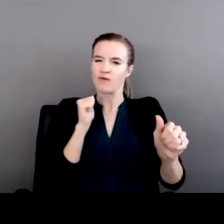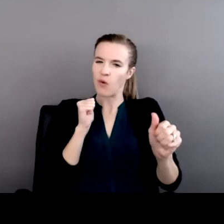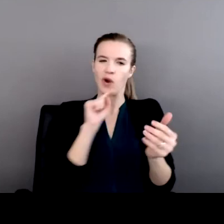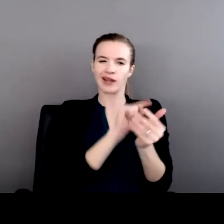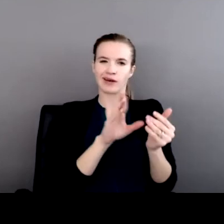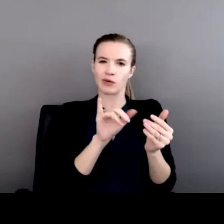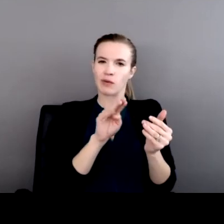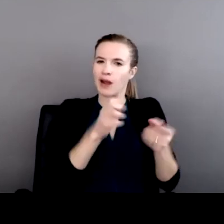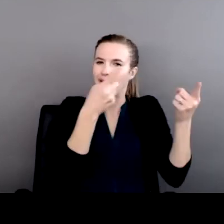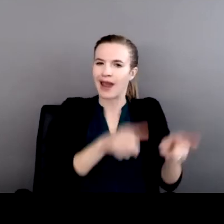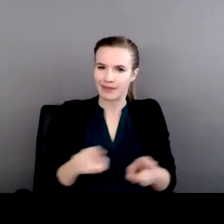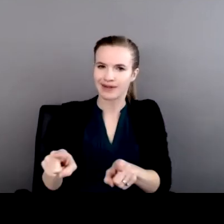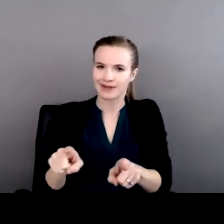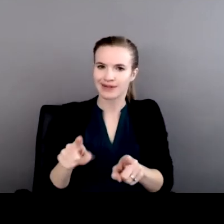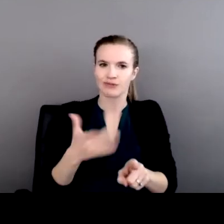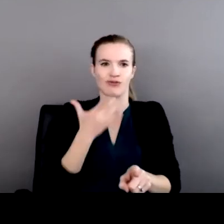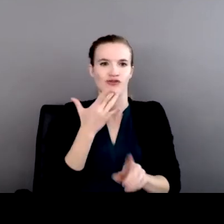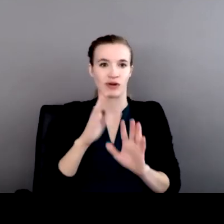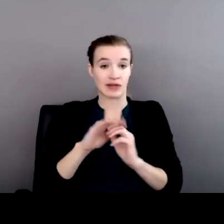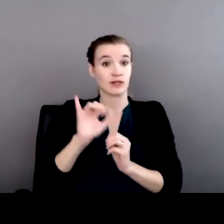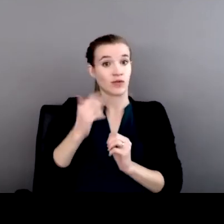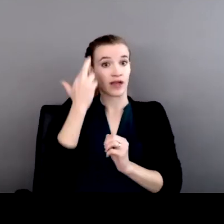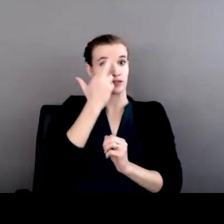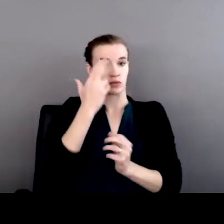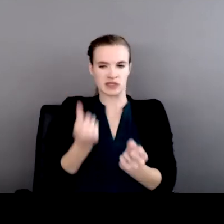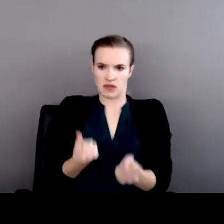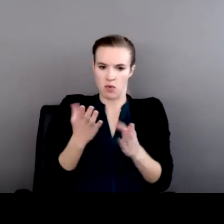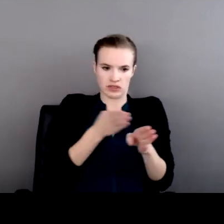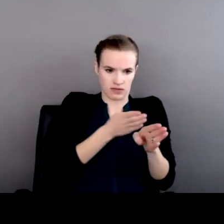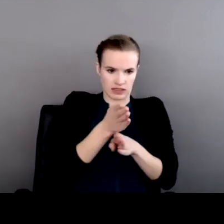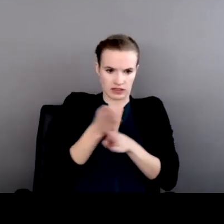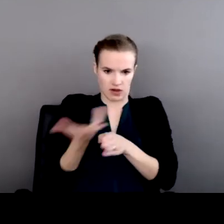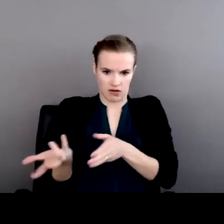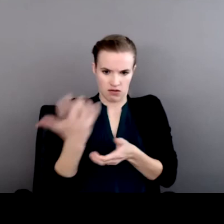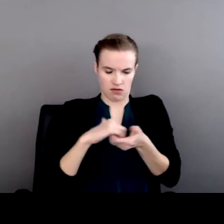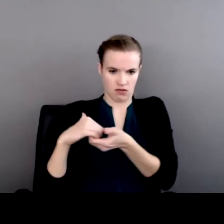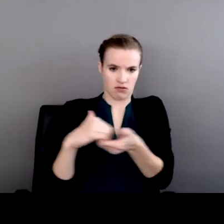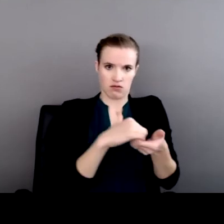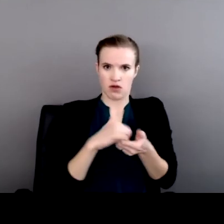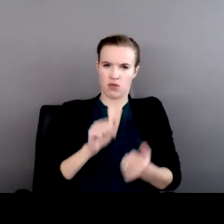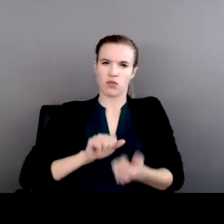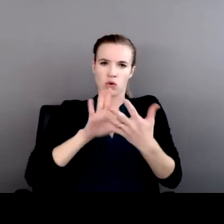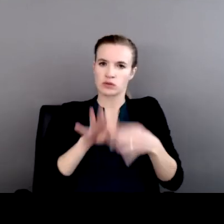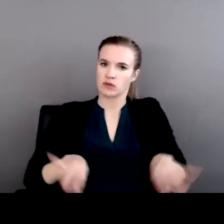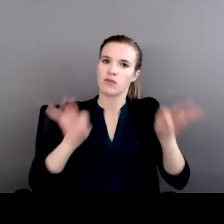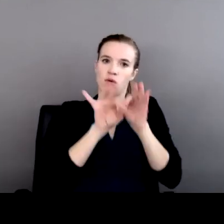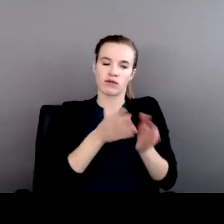That's why the multidisciplinary approach is critically important on tribal lands.